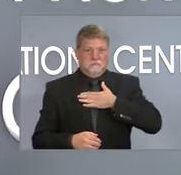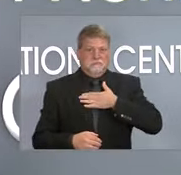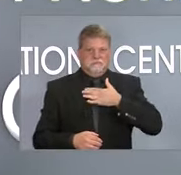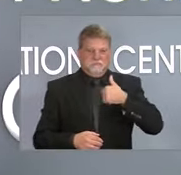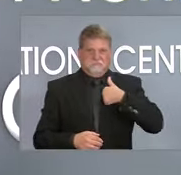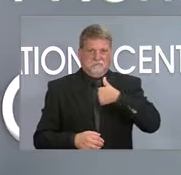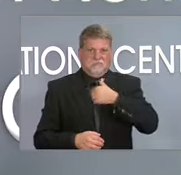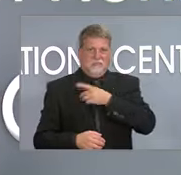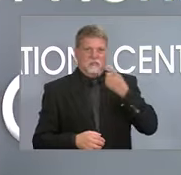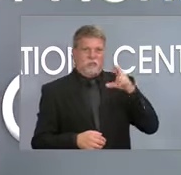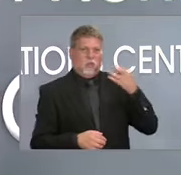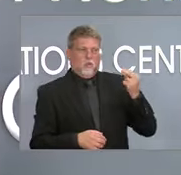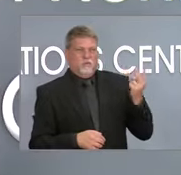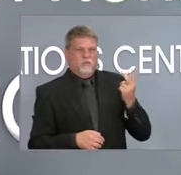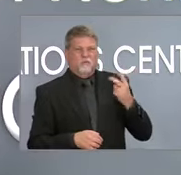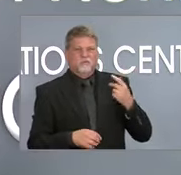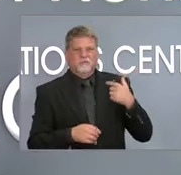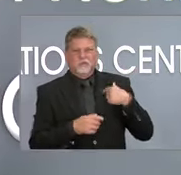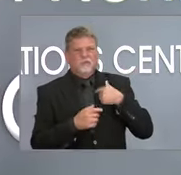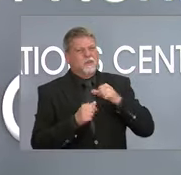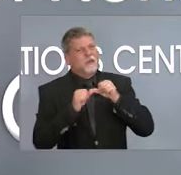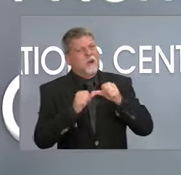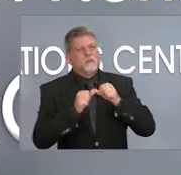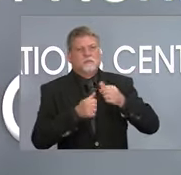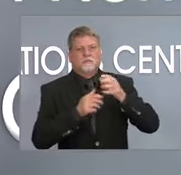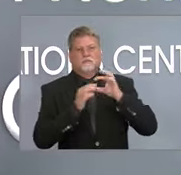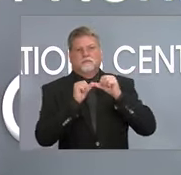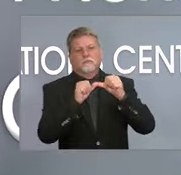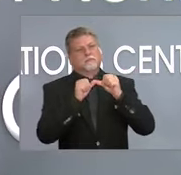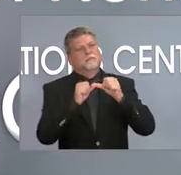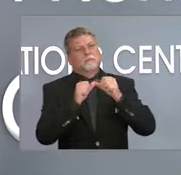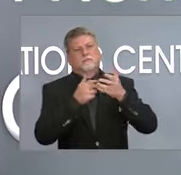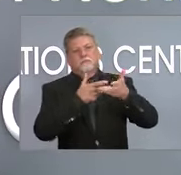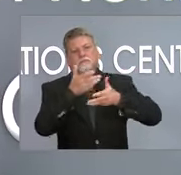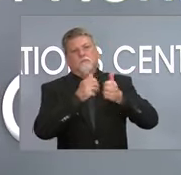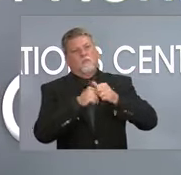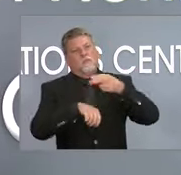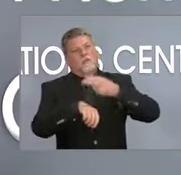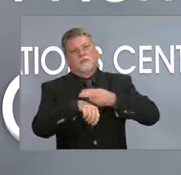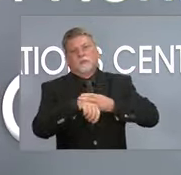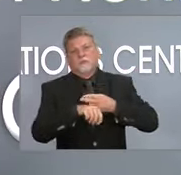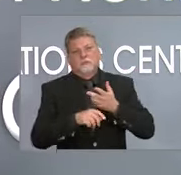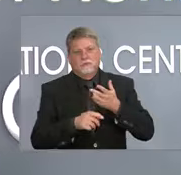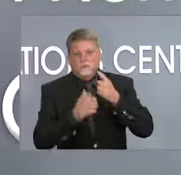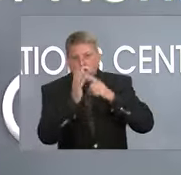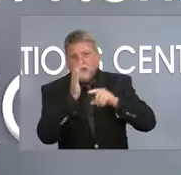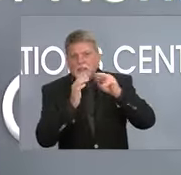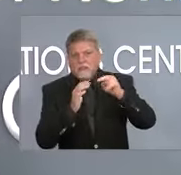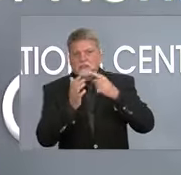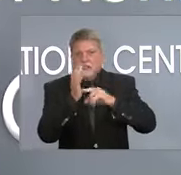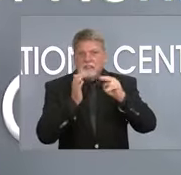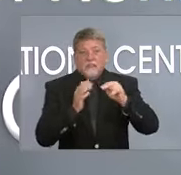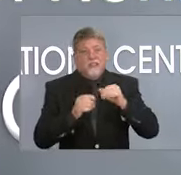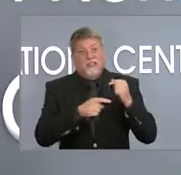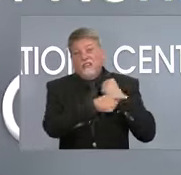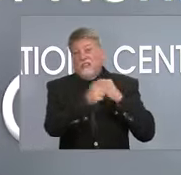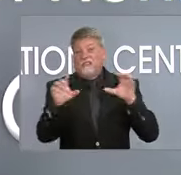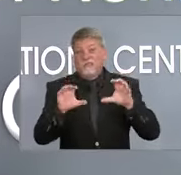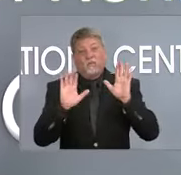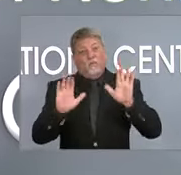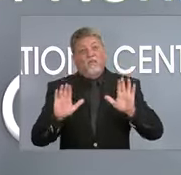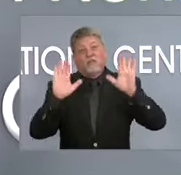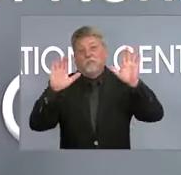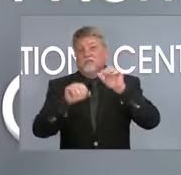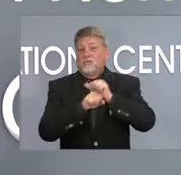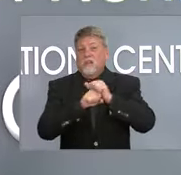been in constant contact with hospitals and they have worked well in managing their caseload. We have not seen